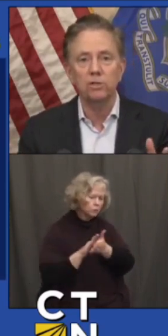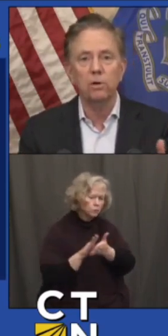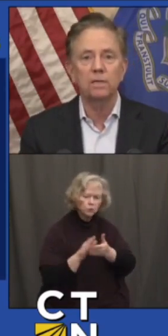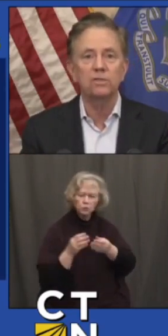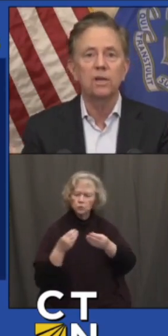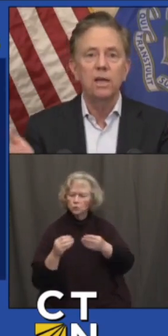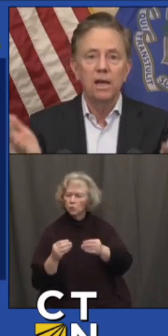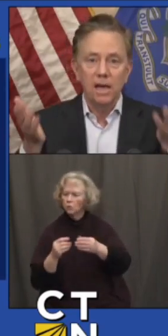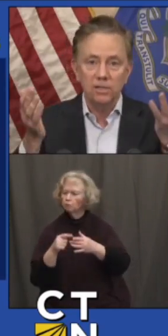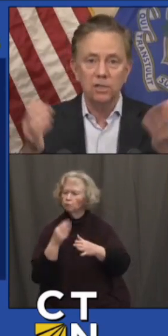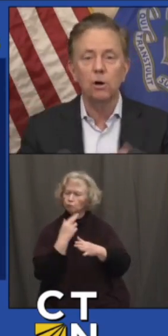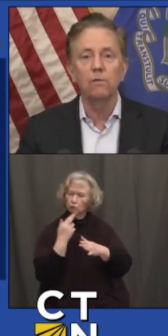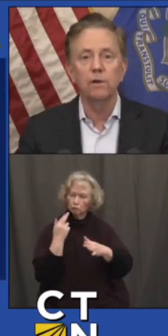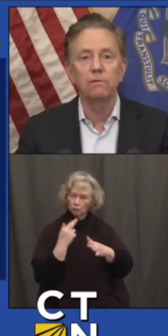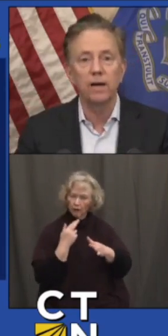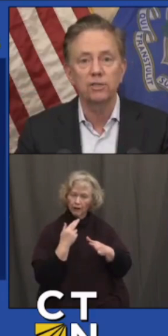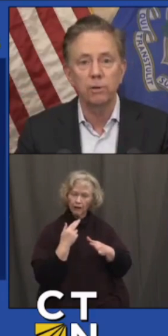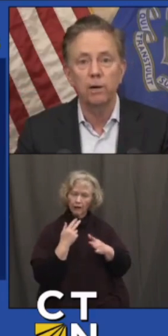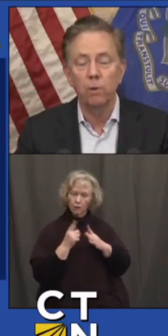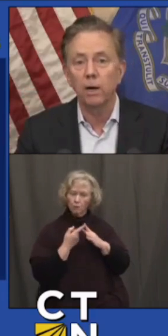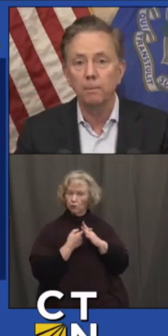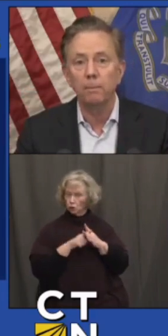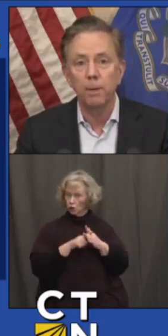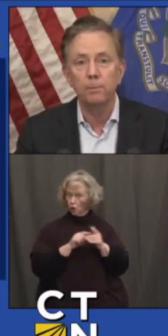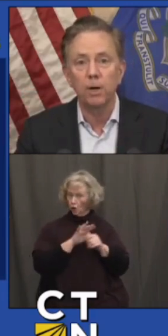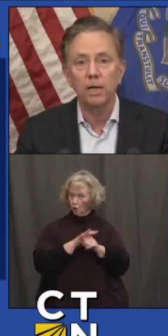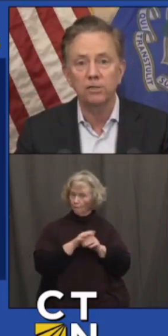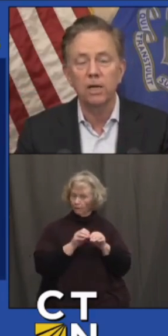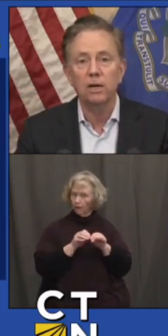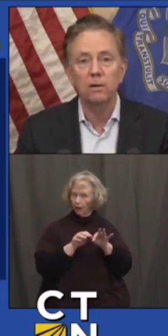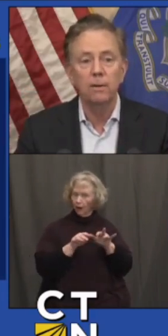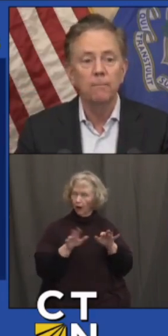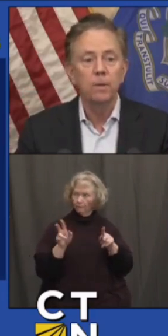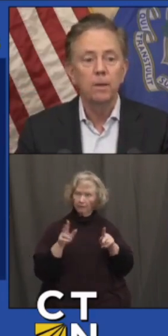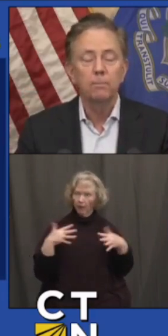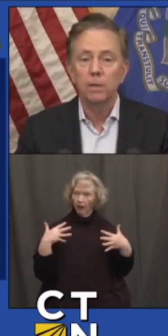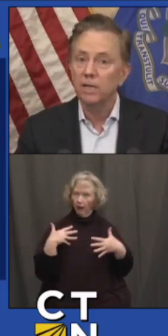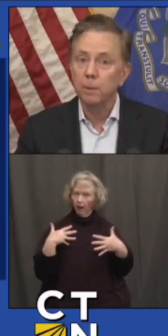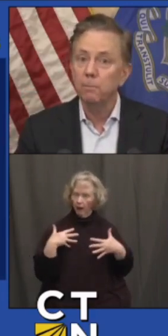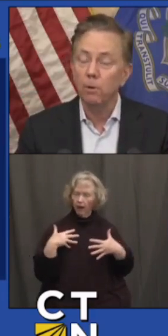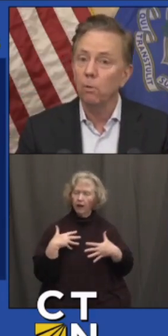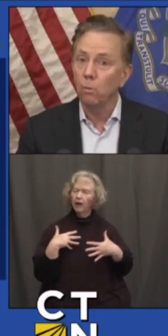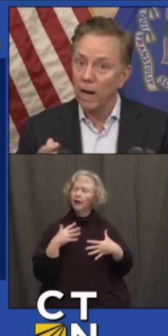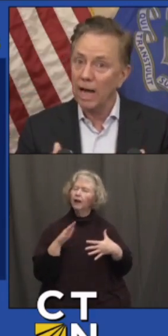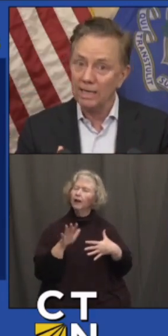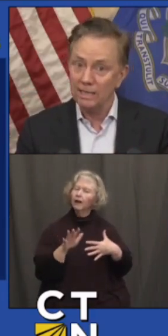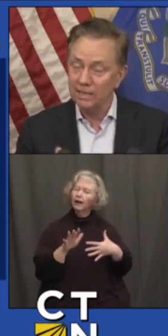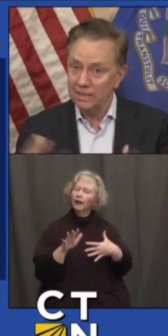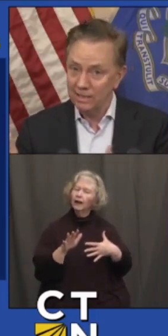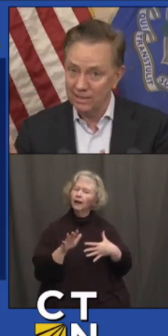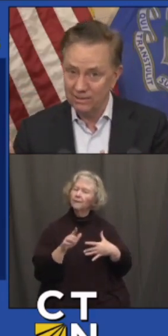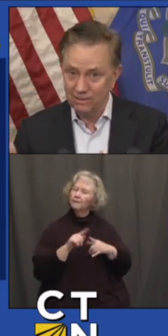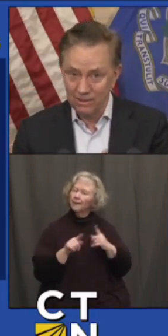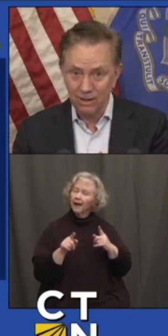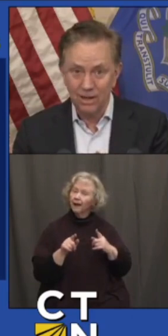restaurants. As the COVID infection rate went up and people got scared. But less people were not